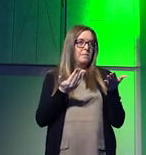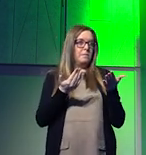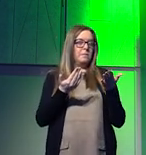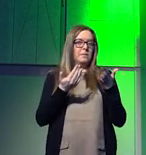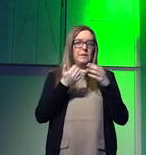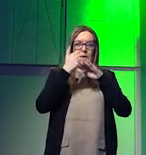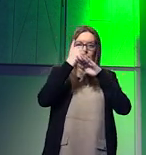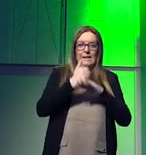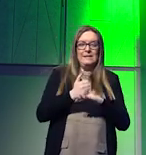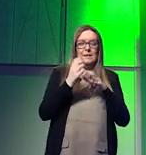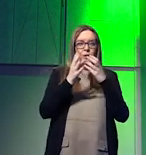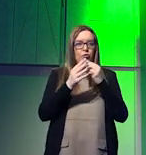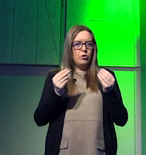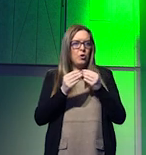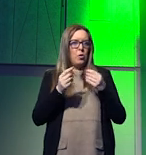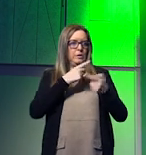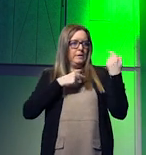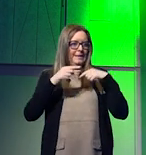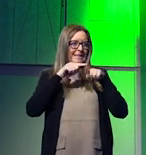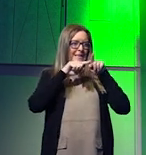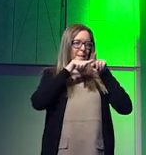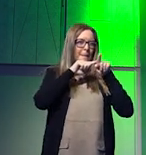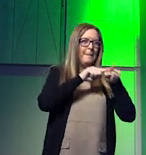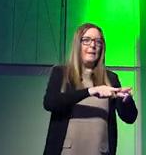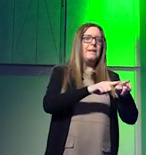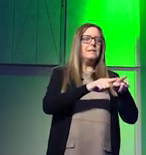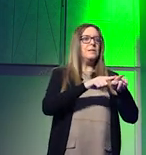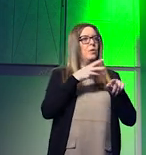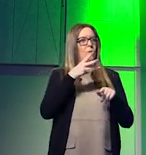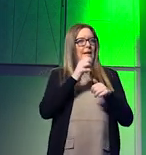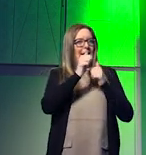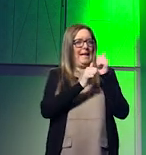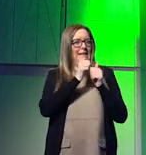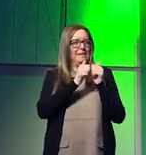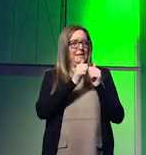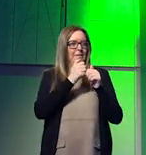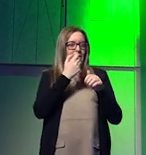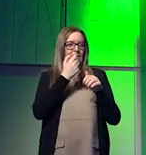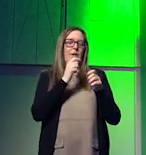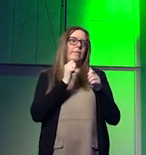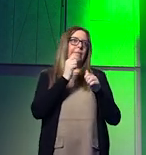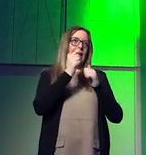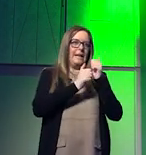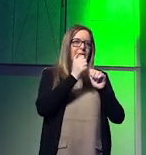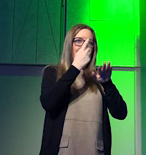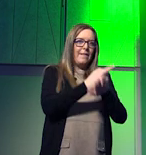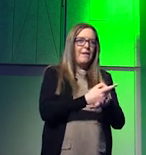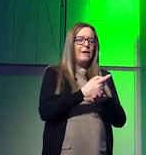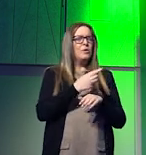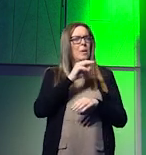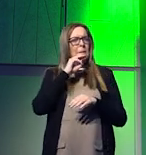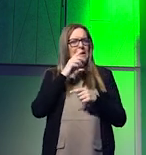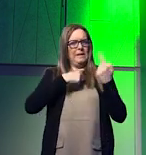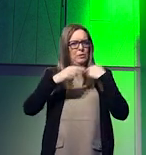resource dependencies that we're likely to actively walk into. This means that we need to adapt